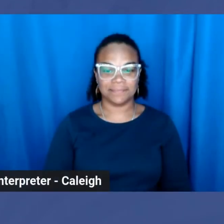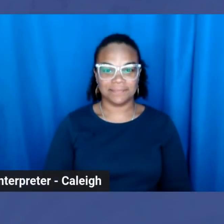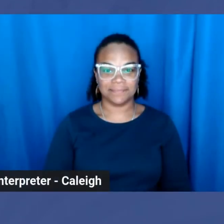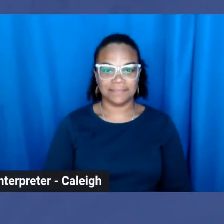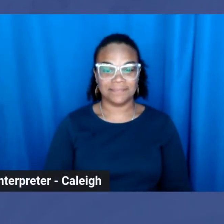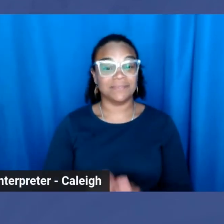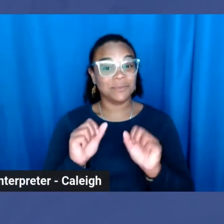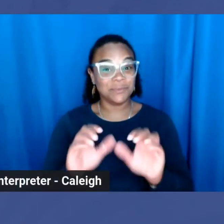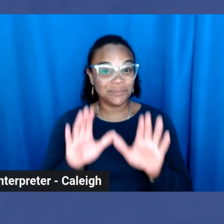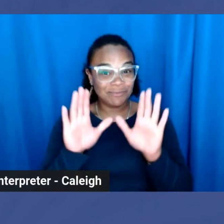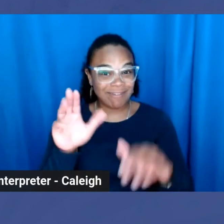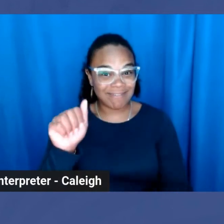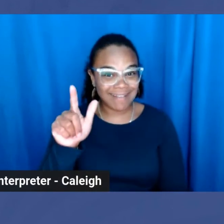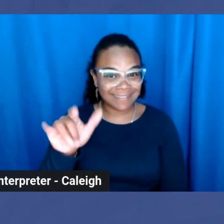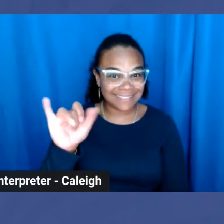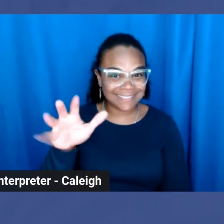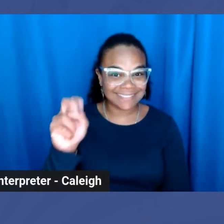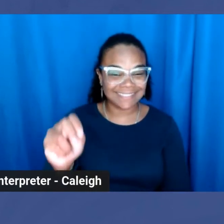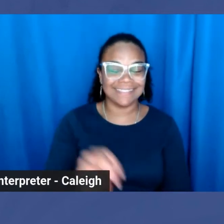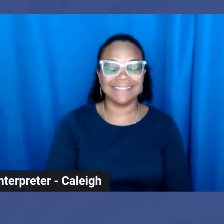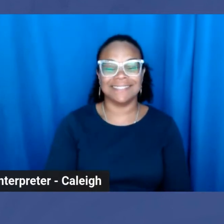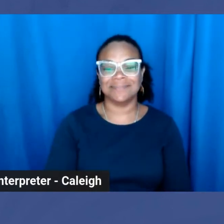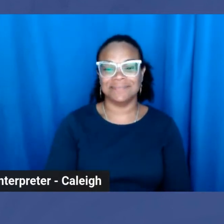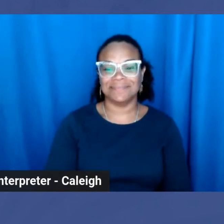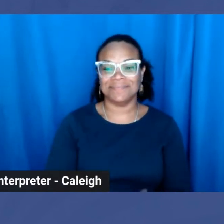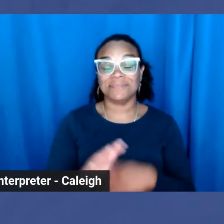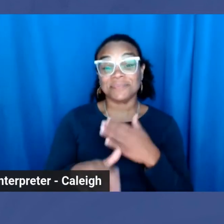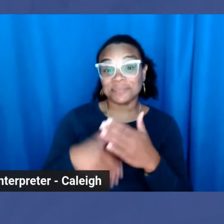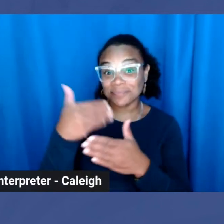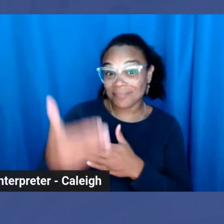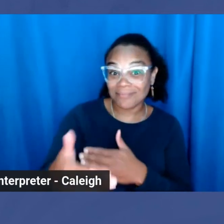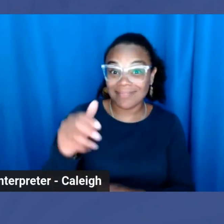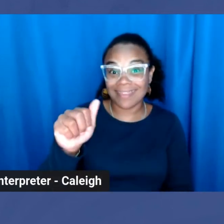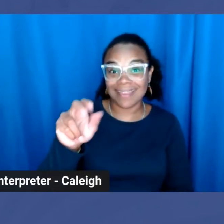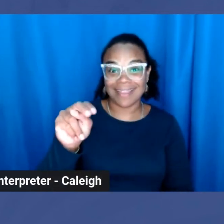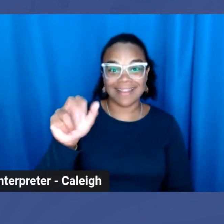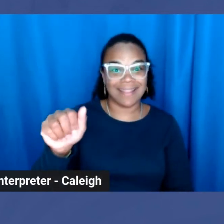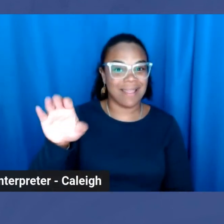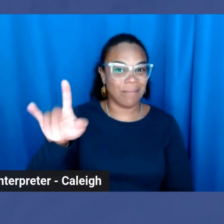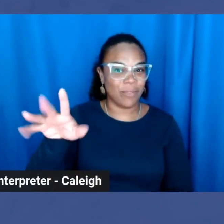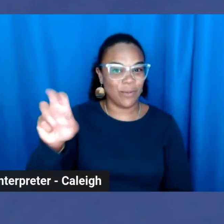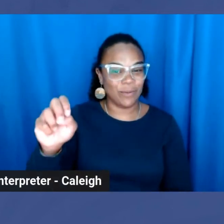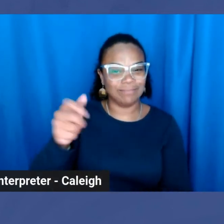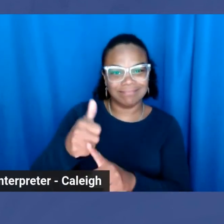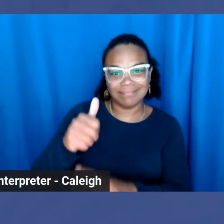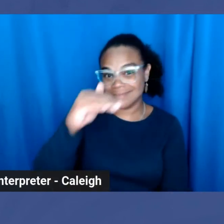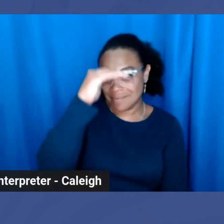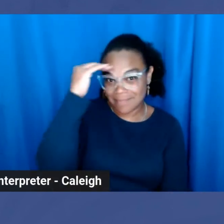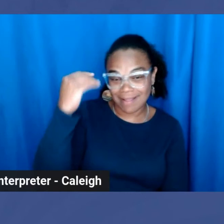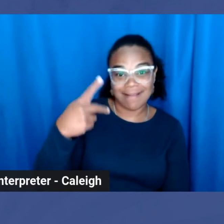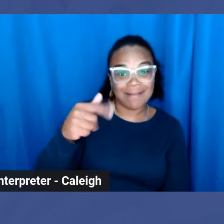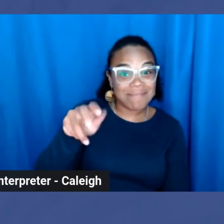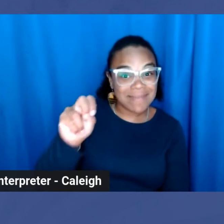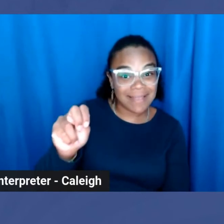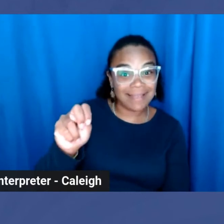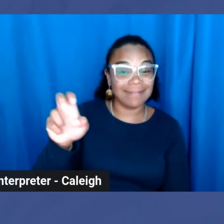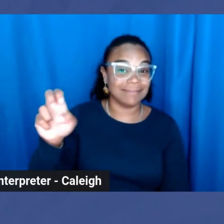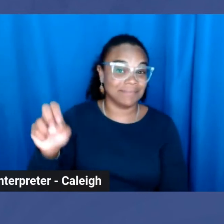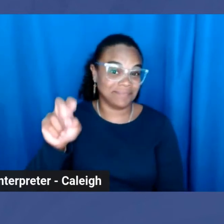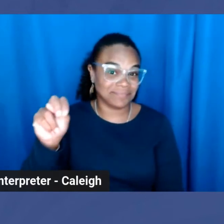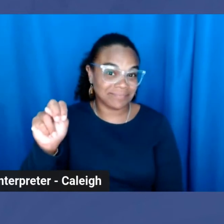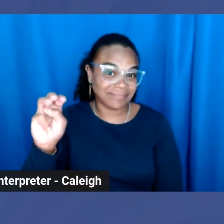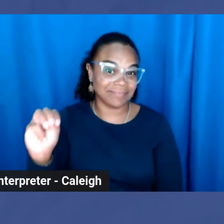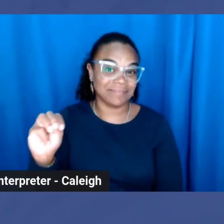That was wonderful, Allison. Up next is Anna Blue, who is a black pansexual, ethical non